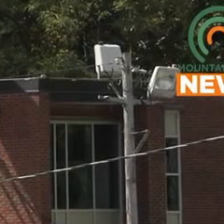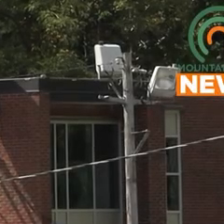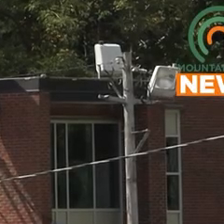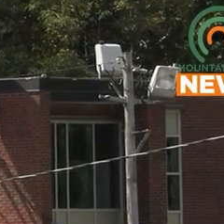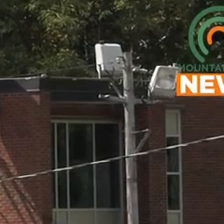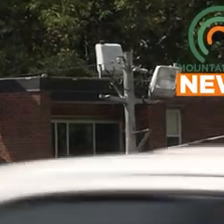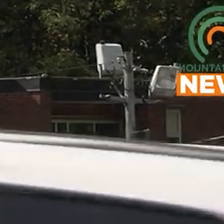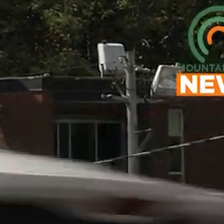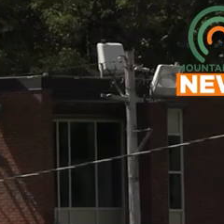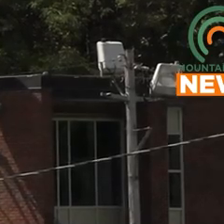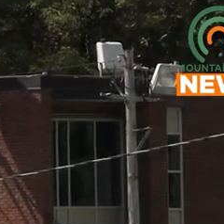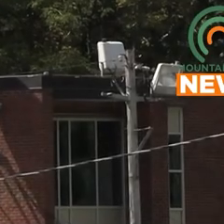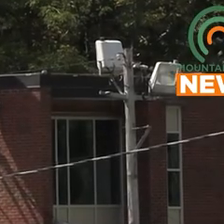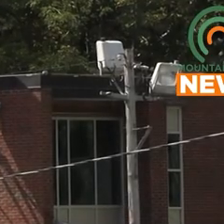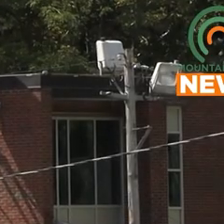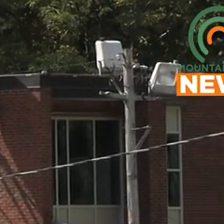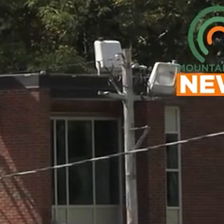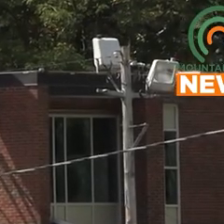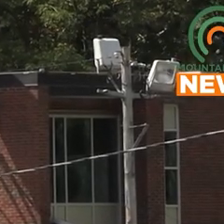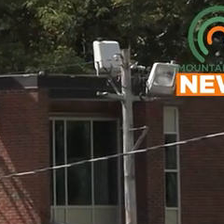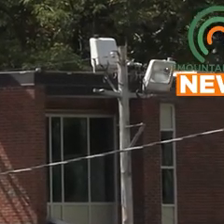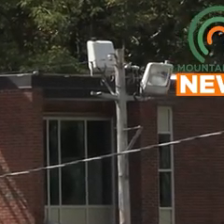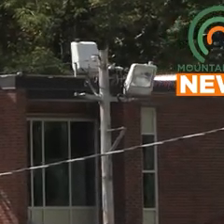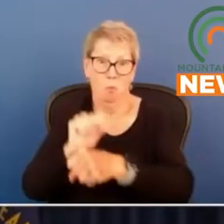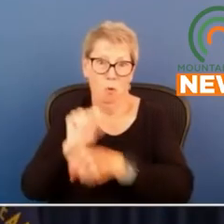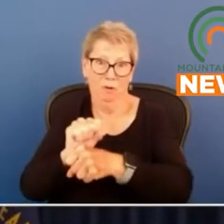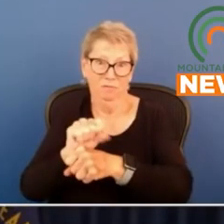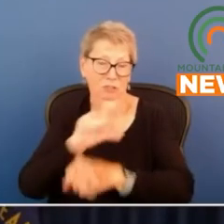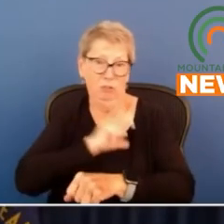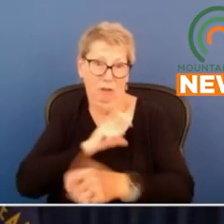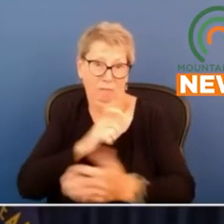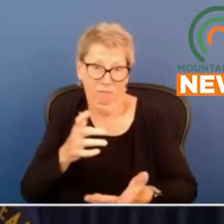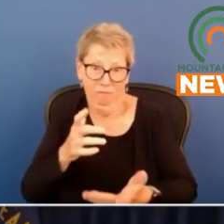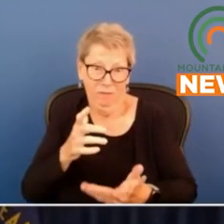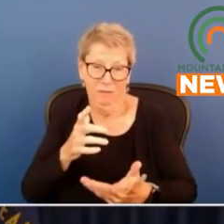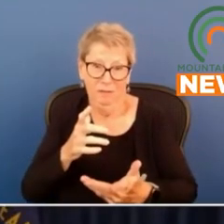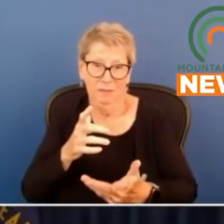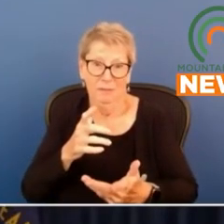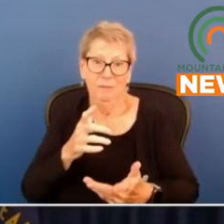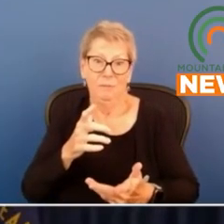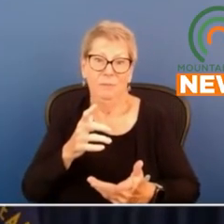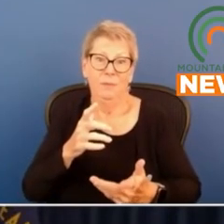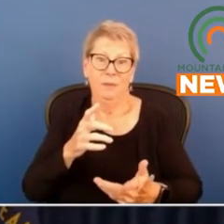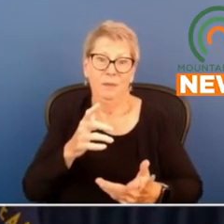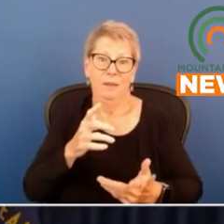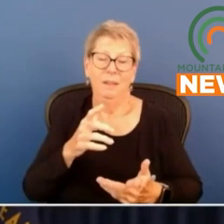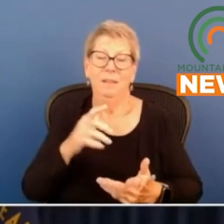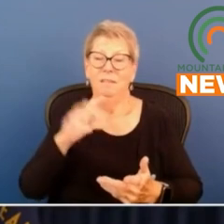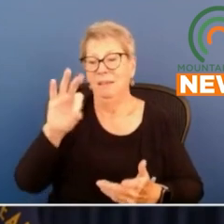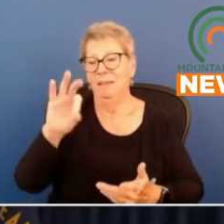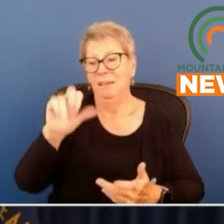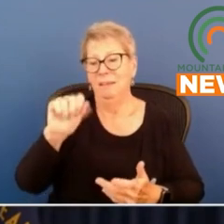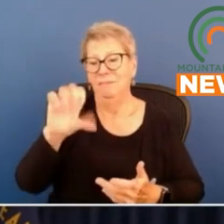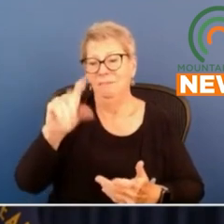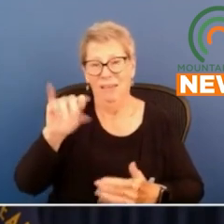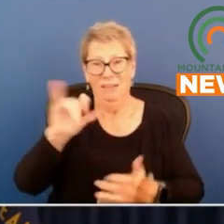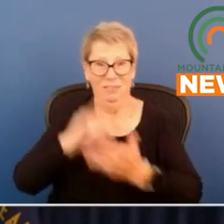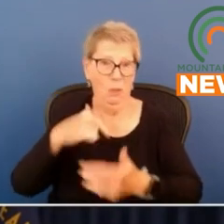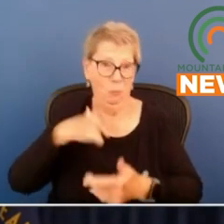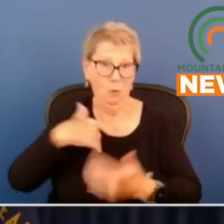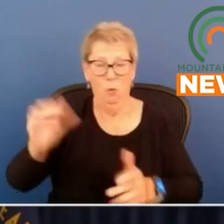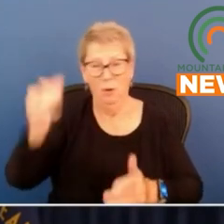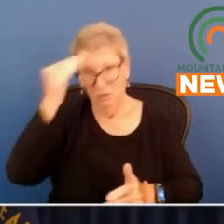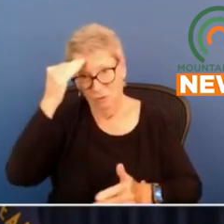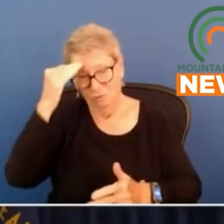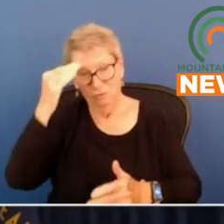emphasized that removal is certainly appropriate the the the facts that we all know regardless